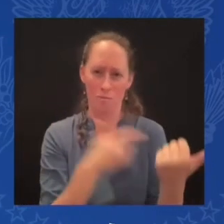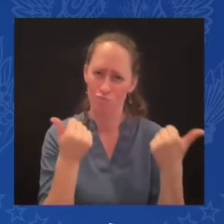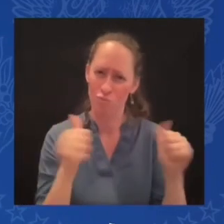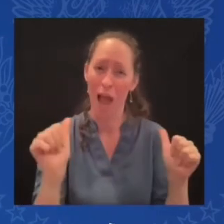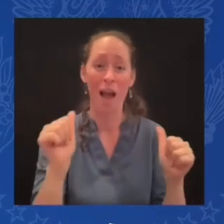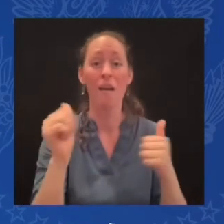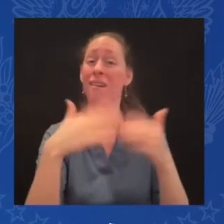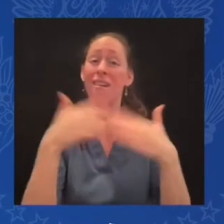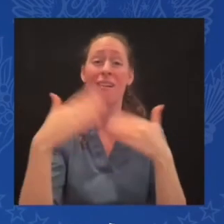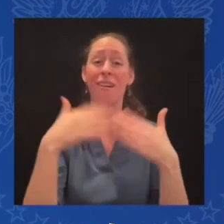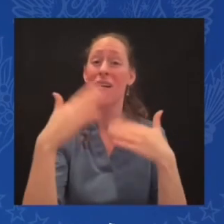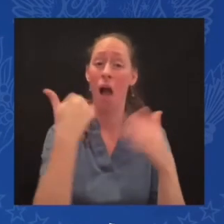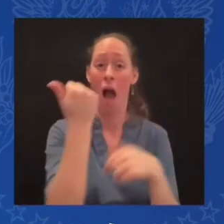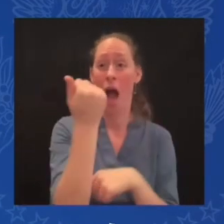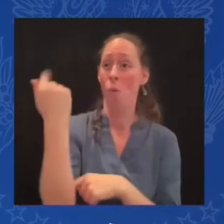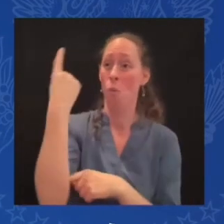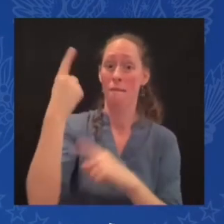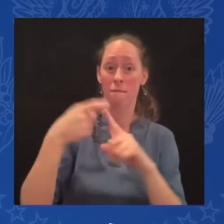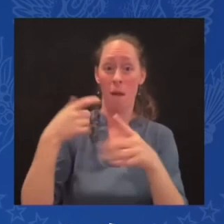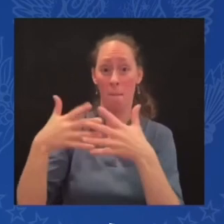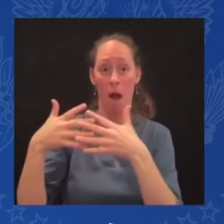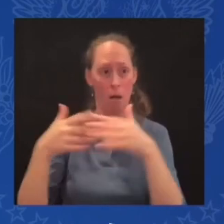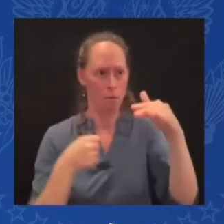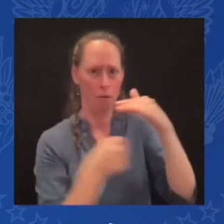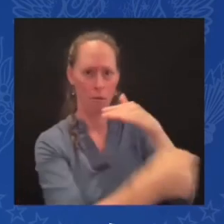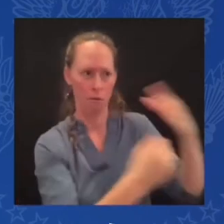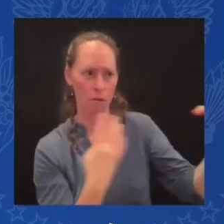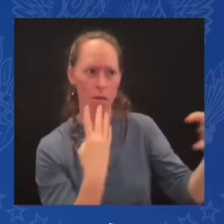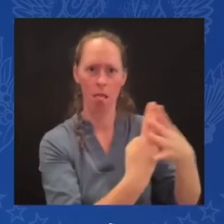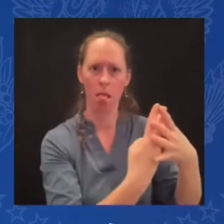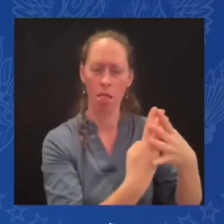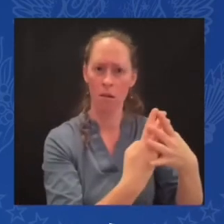anywhere else for that matter. And that process is underway.